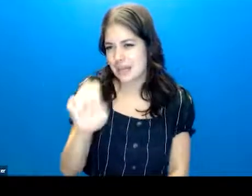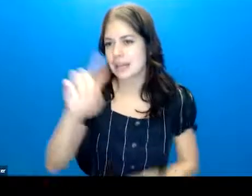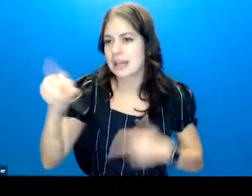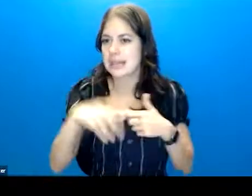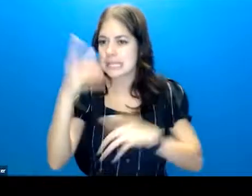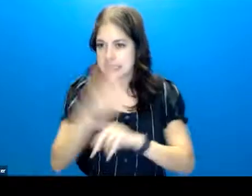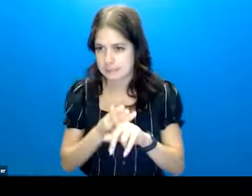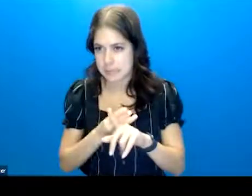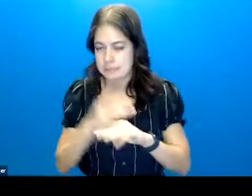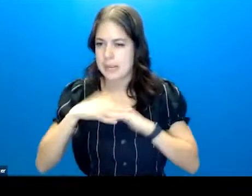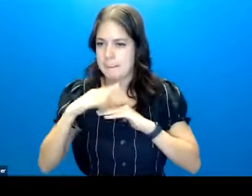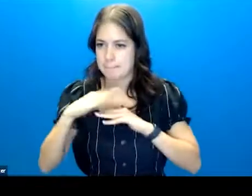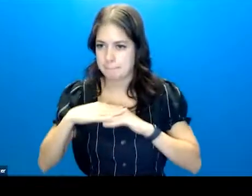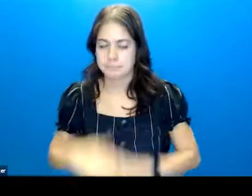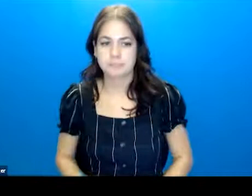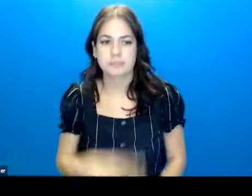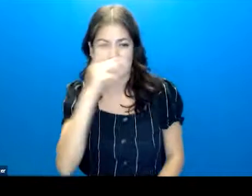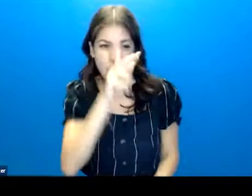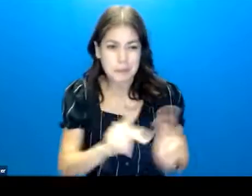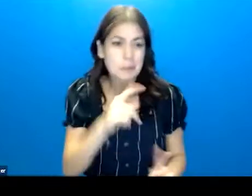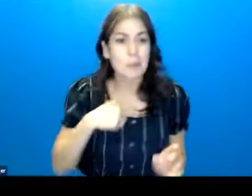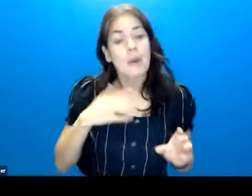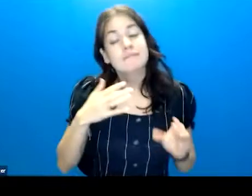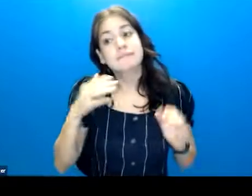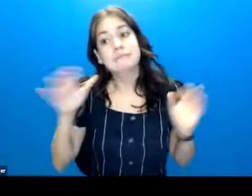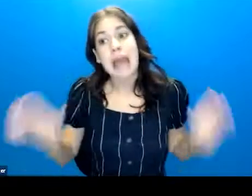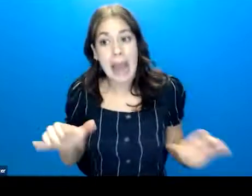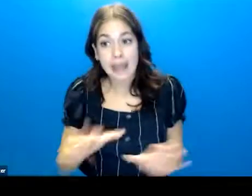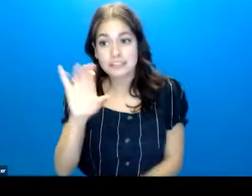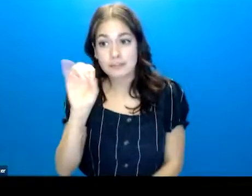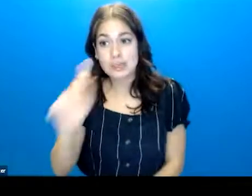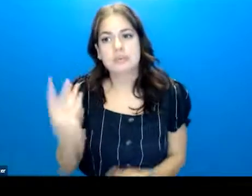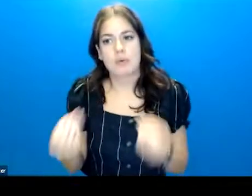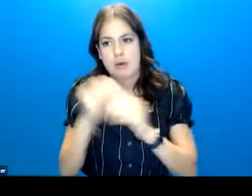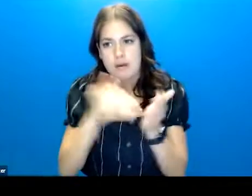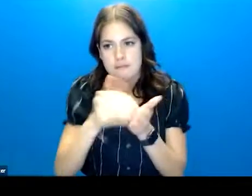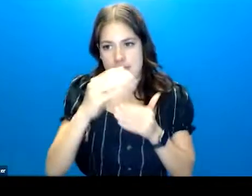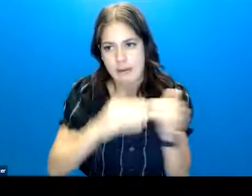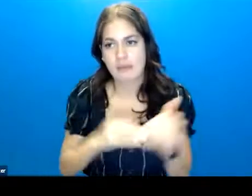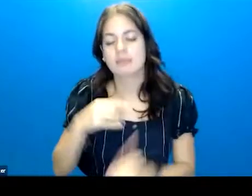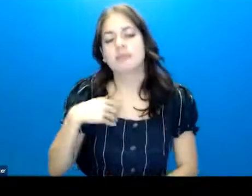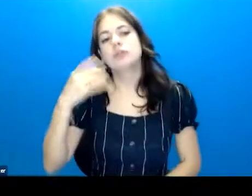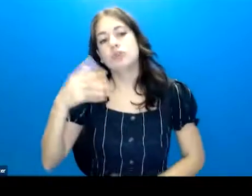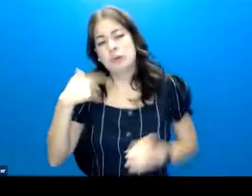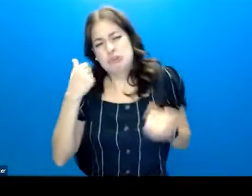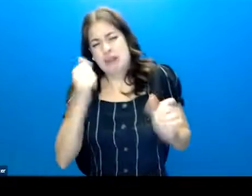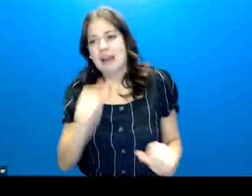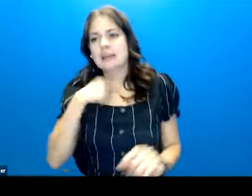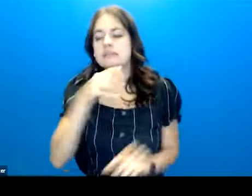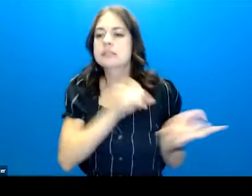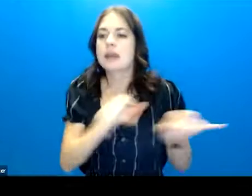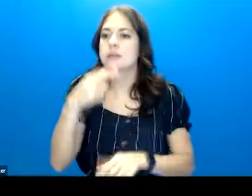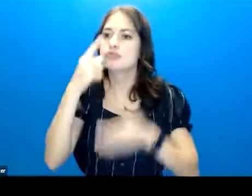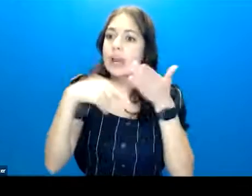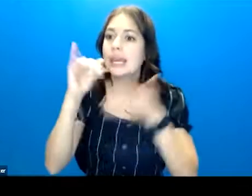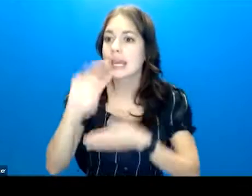at minimum. For folks who have active risk, we do it more often than that. So we really are trying, just like you might check